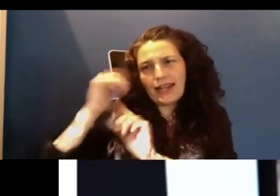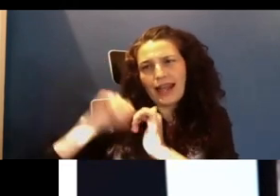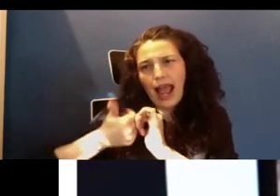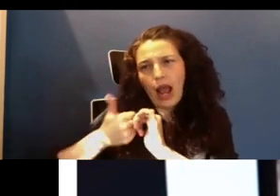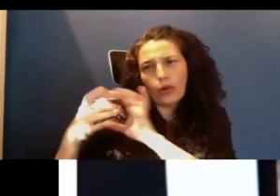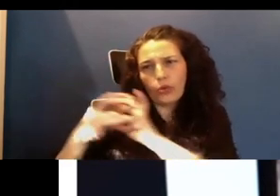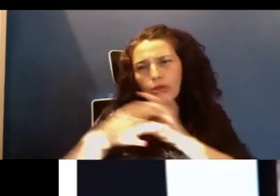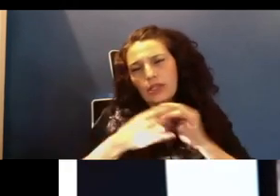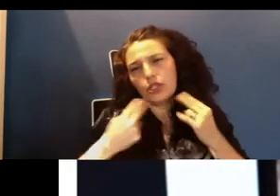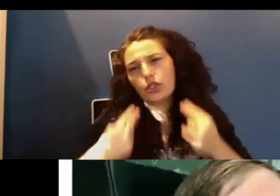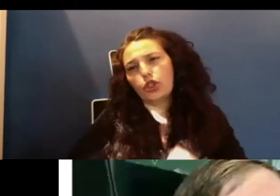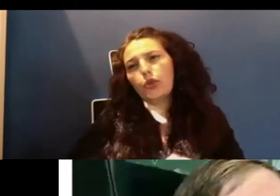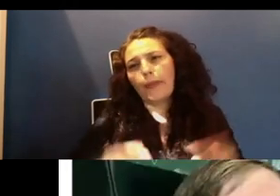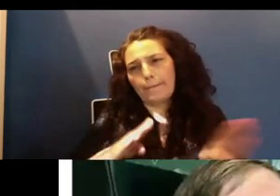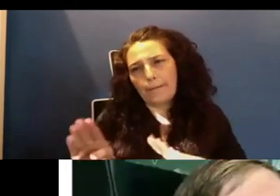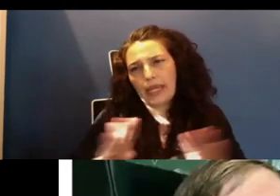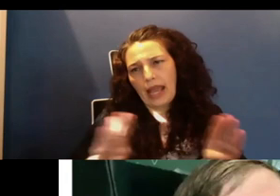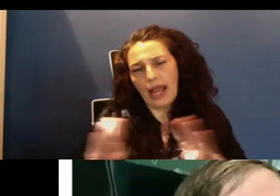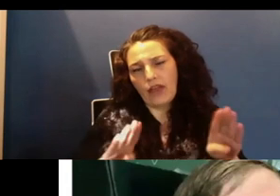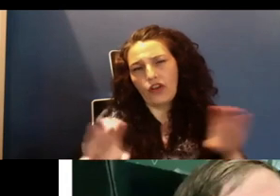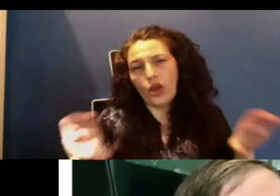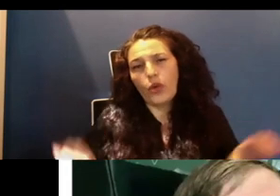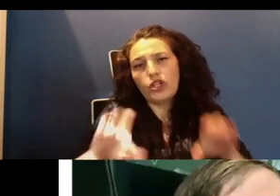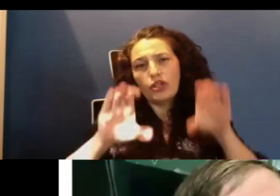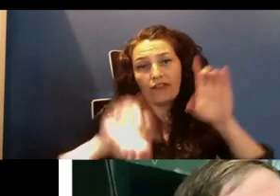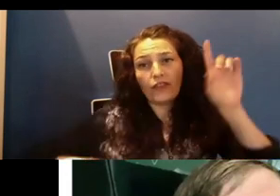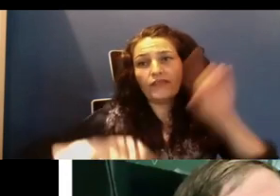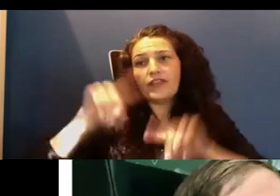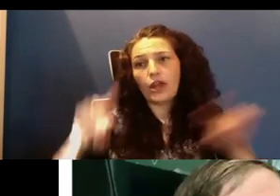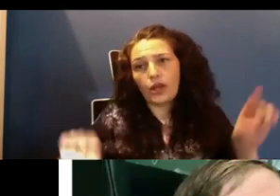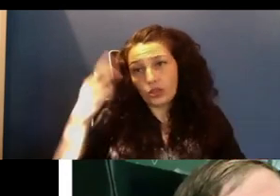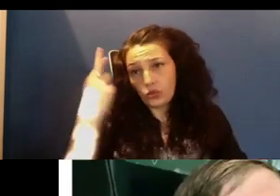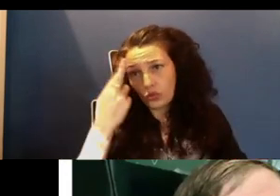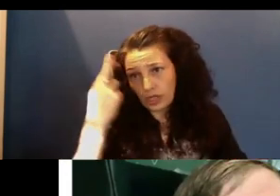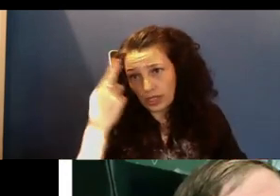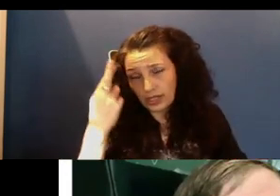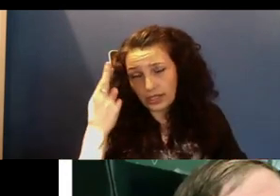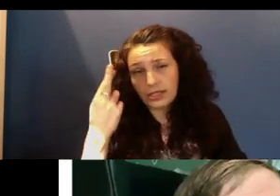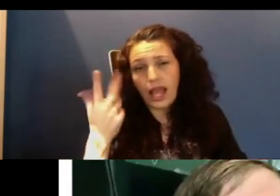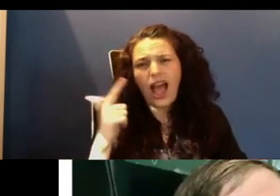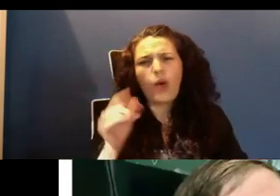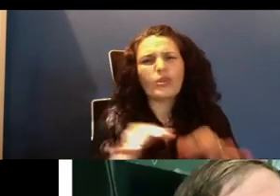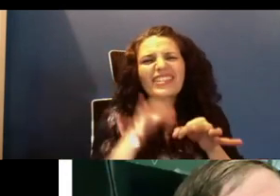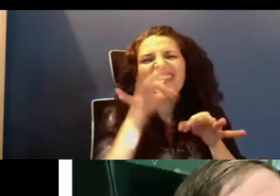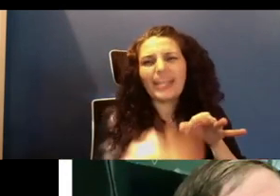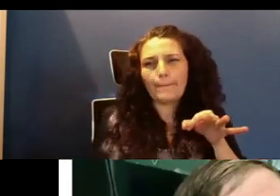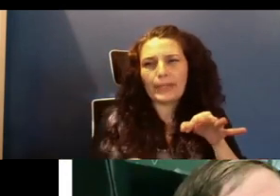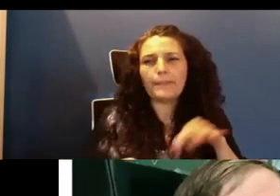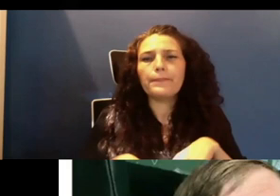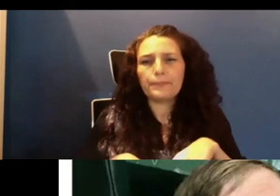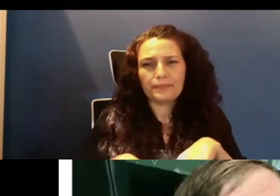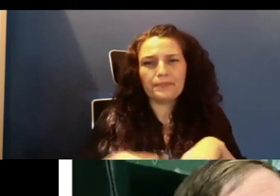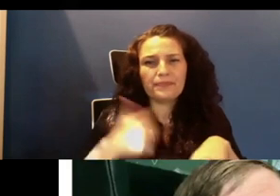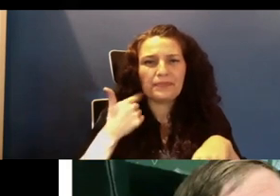human behavior. And we can do that for a lot of different reasons and a lot of different ways. I'm going to skip over this